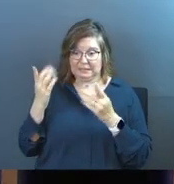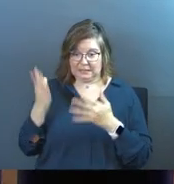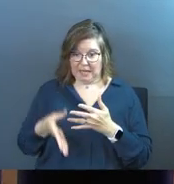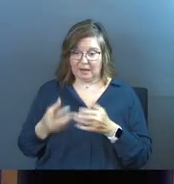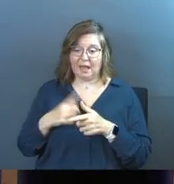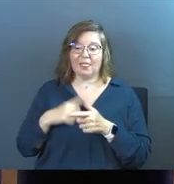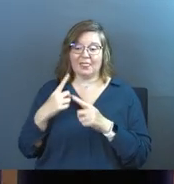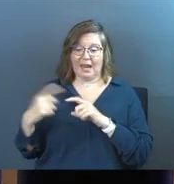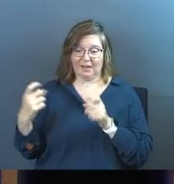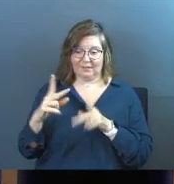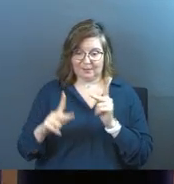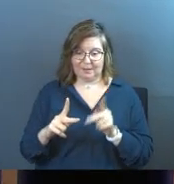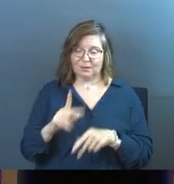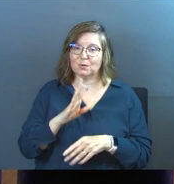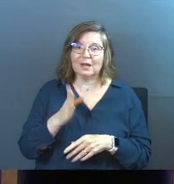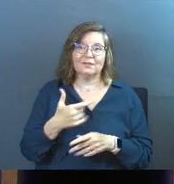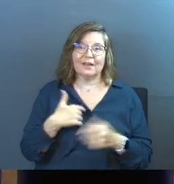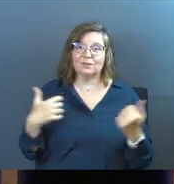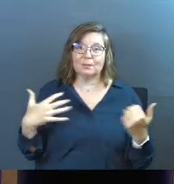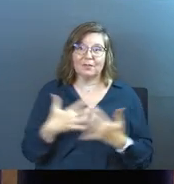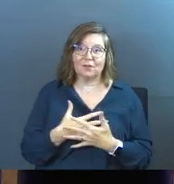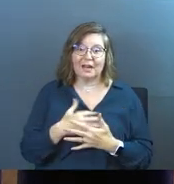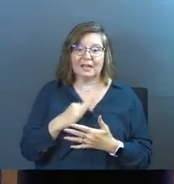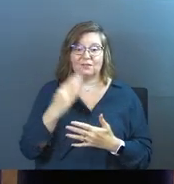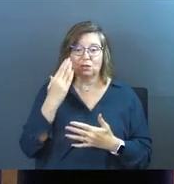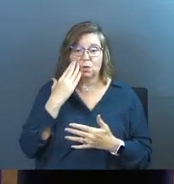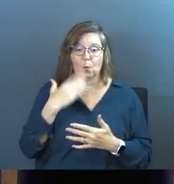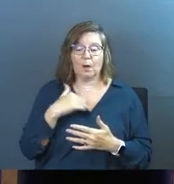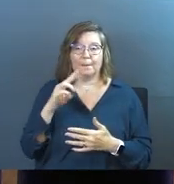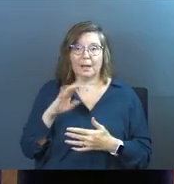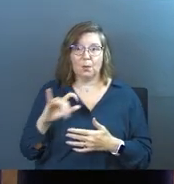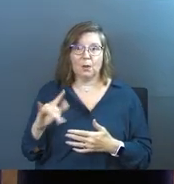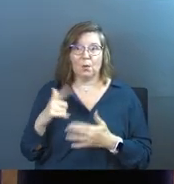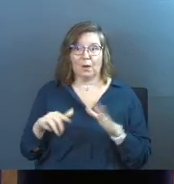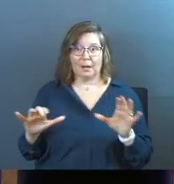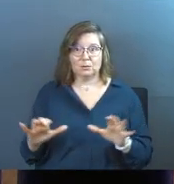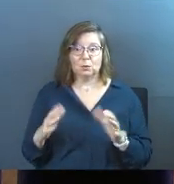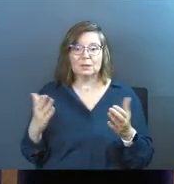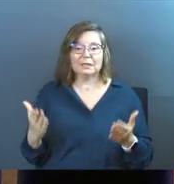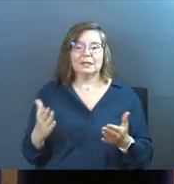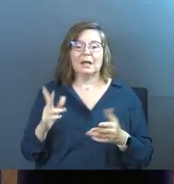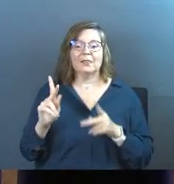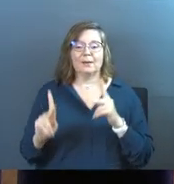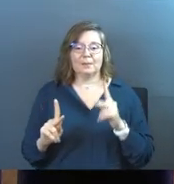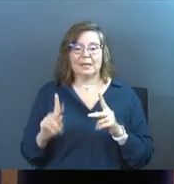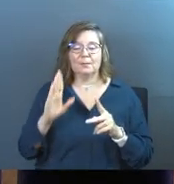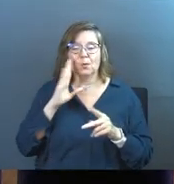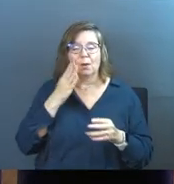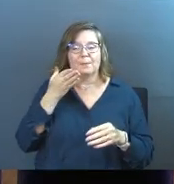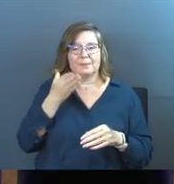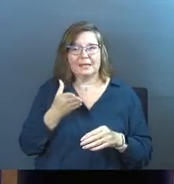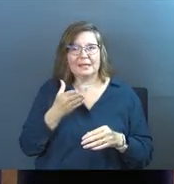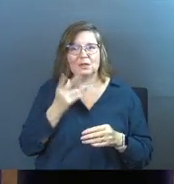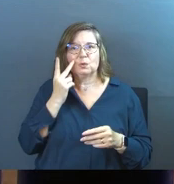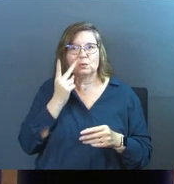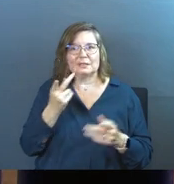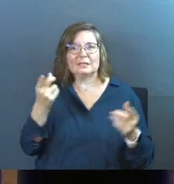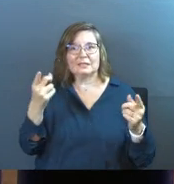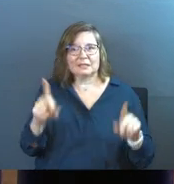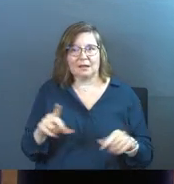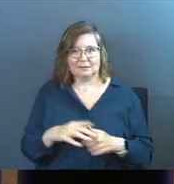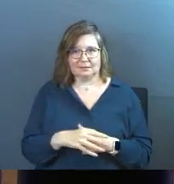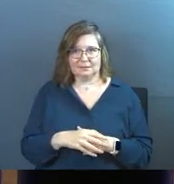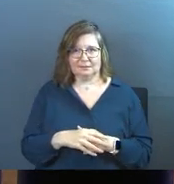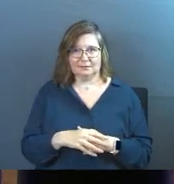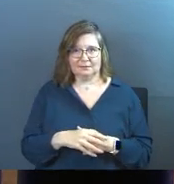then I'll give you the people. You never have to be afraid if you know what my will is, what I'm doing here, that the people will be there to see it done.